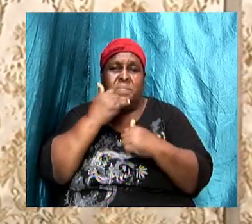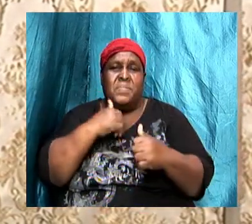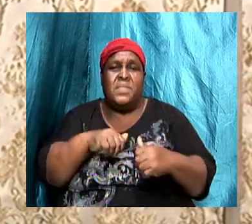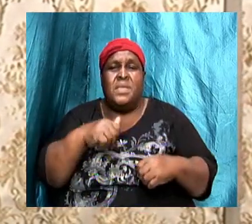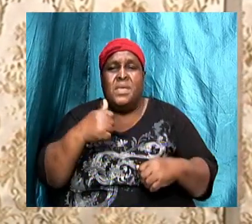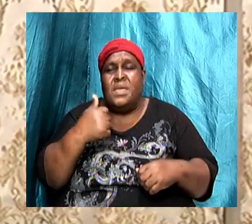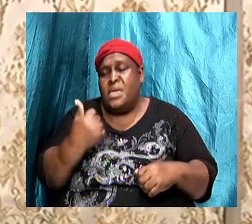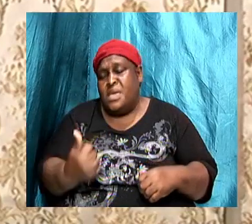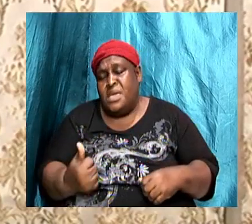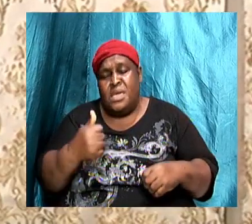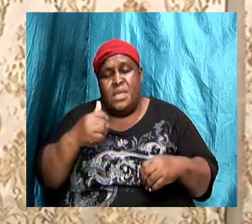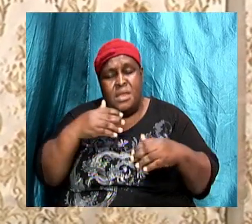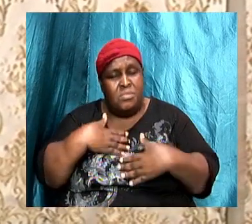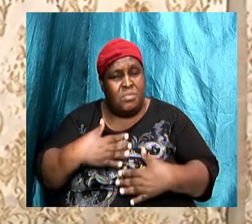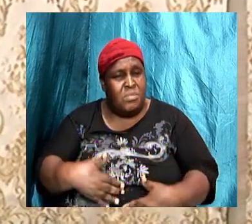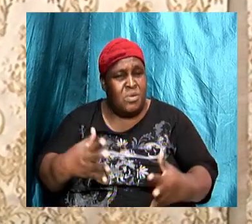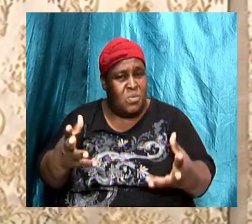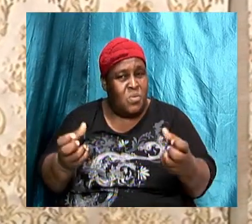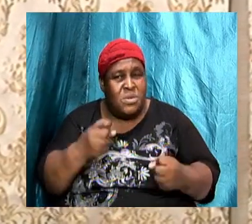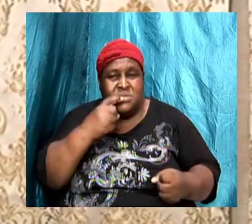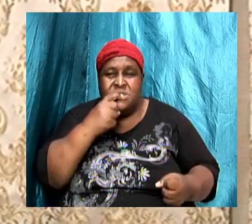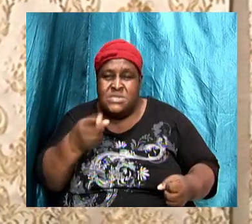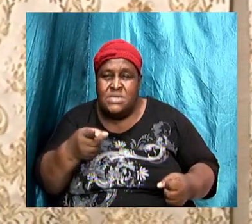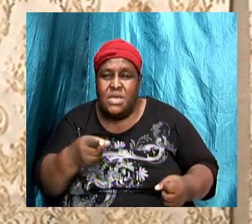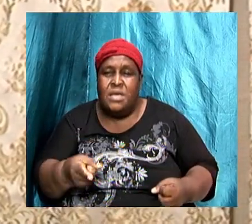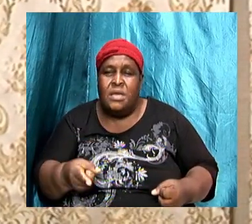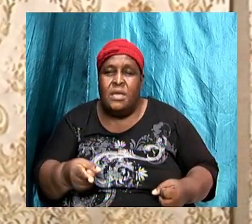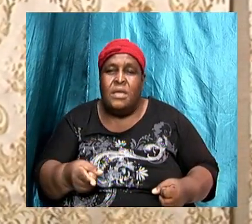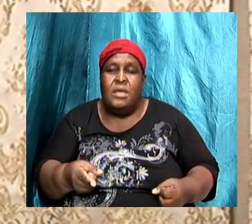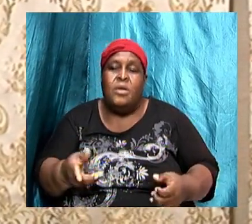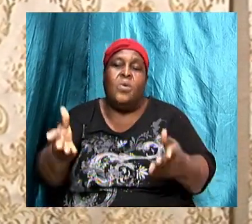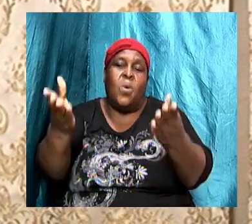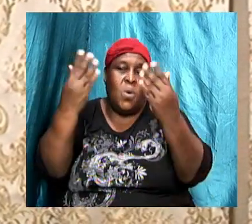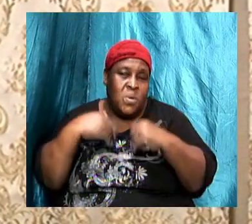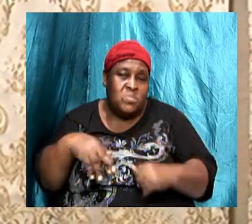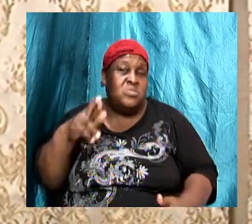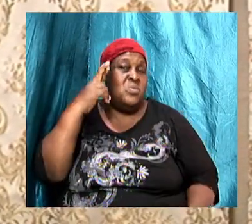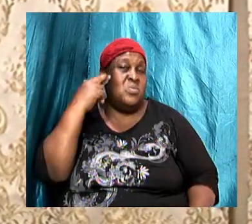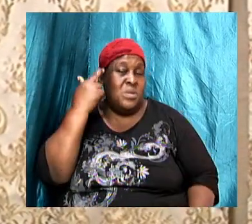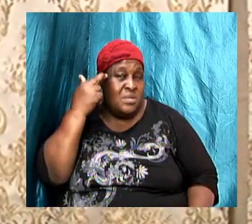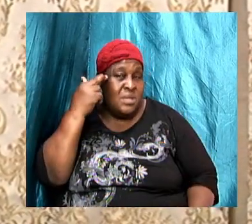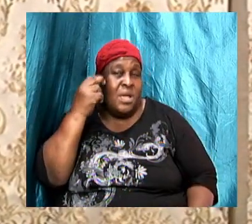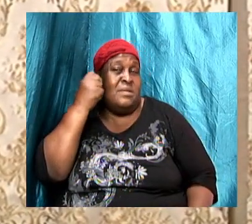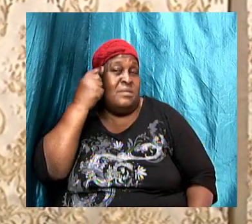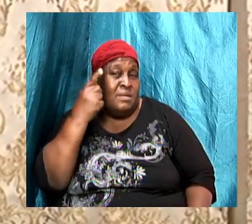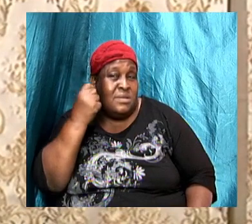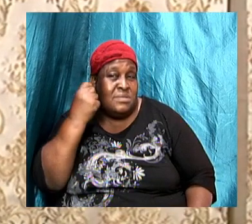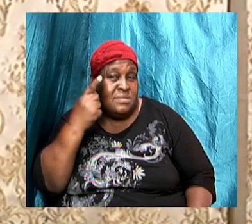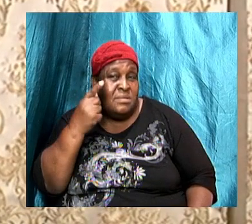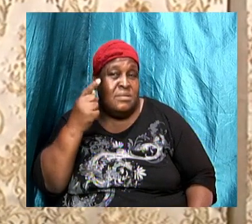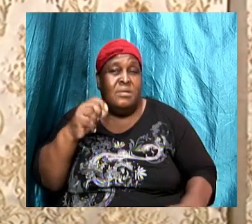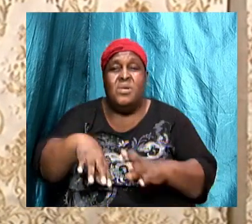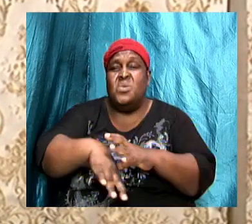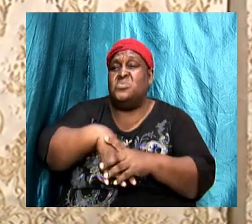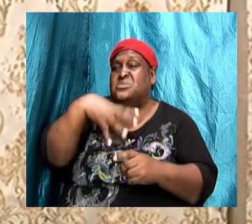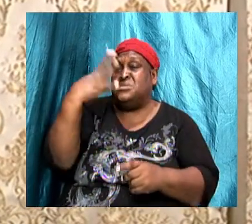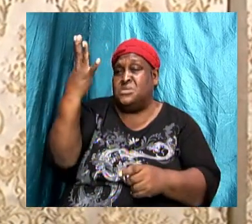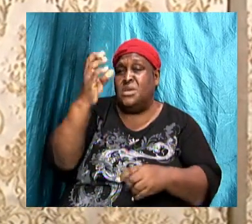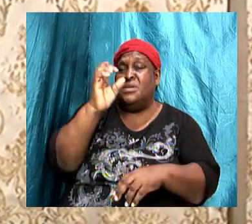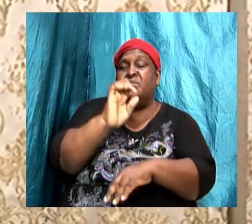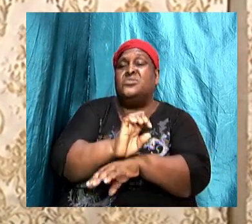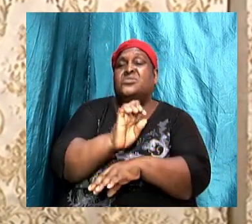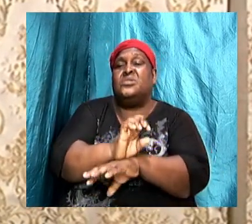wants to turn it, we better come to the realization and the understanding that outside of the church